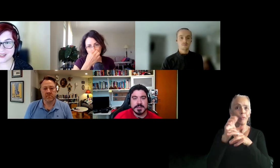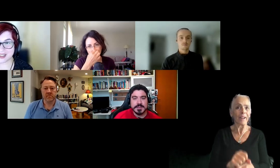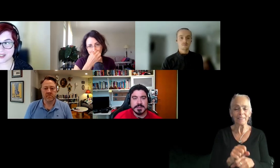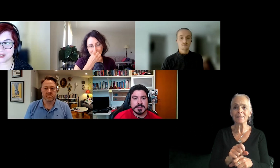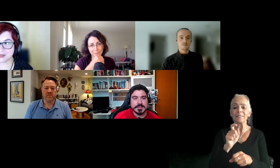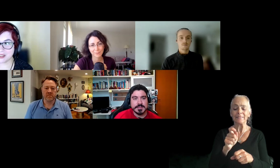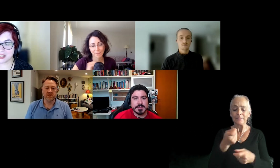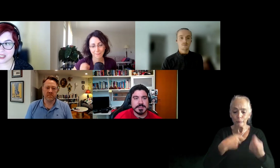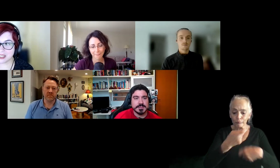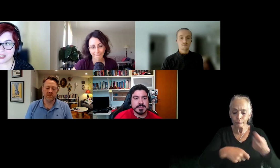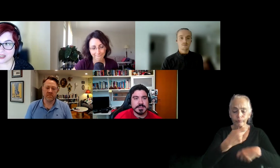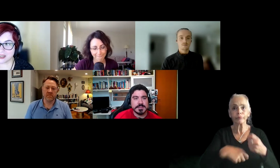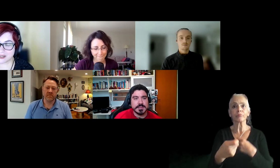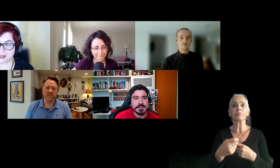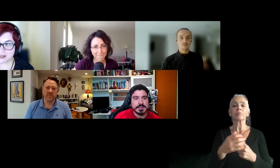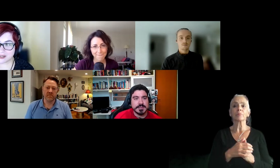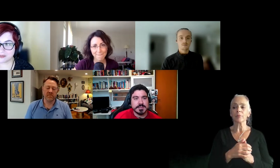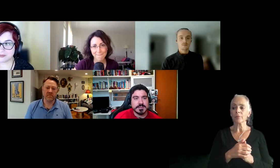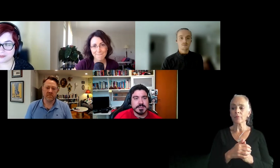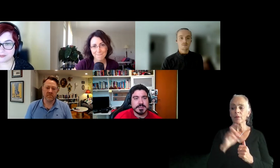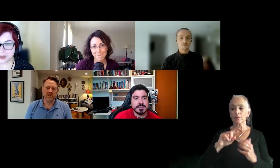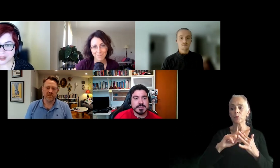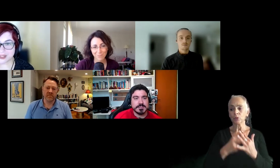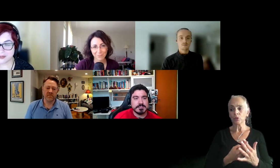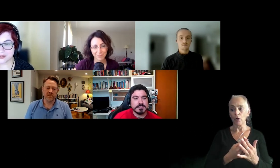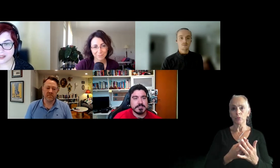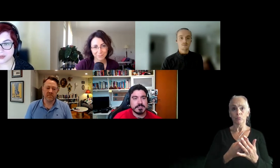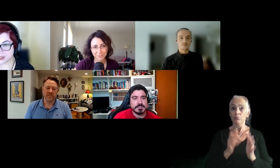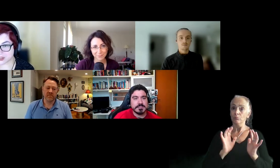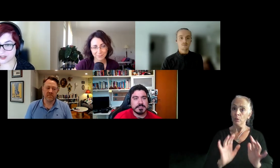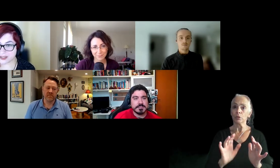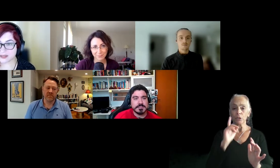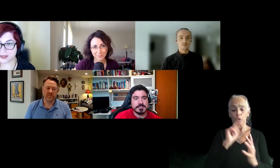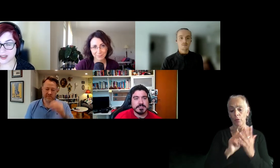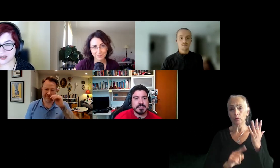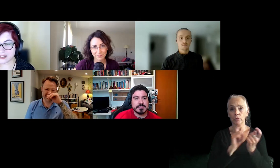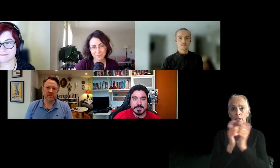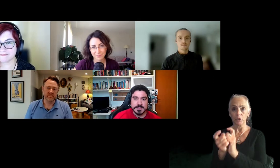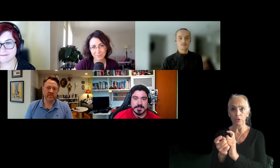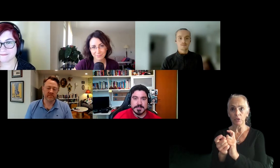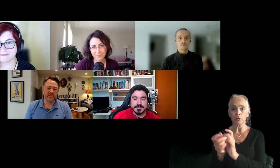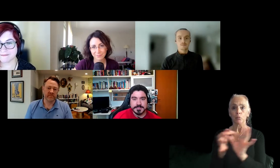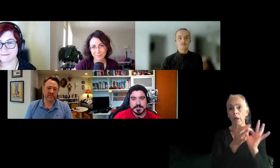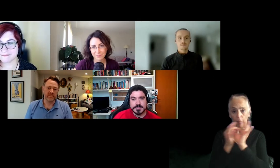I think we need to start to, to push for those changes, but together.